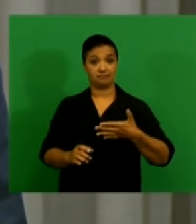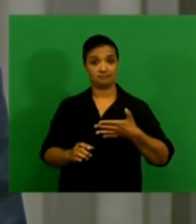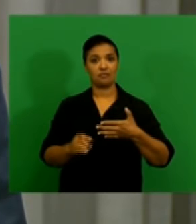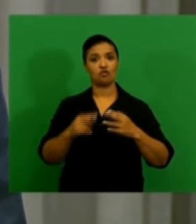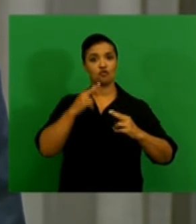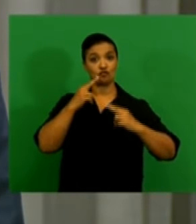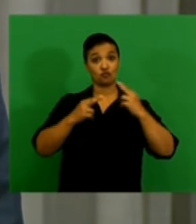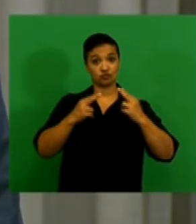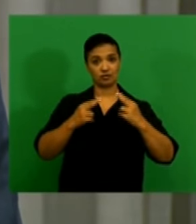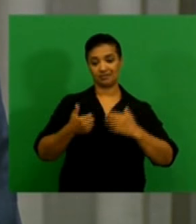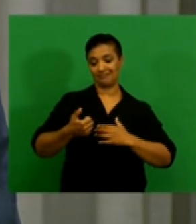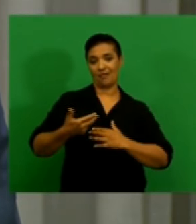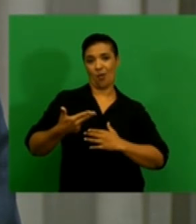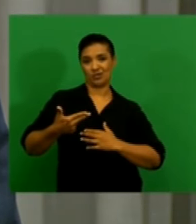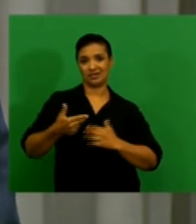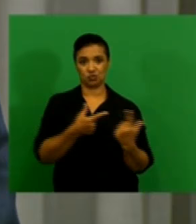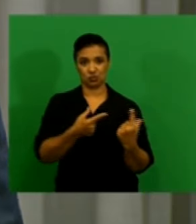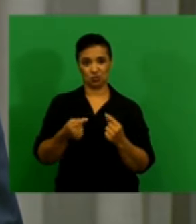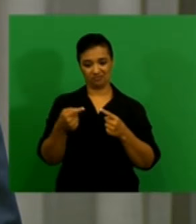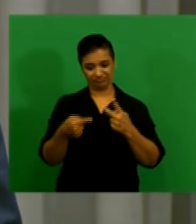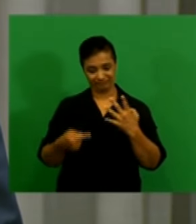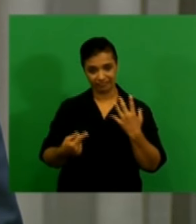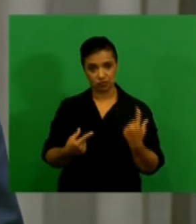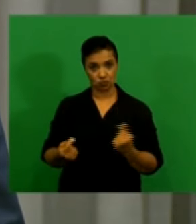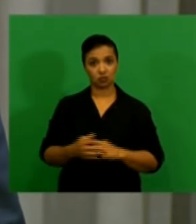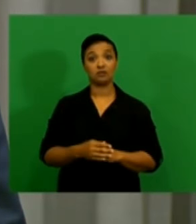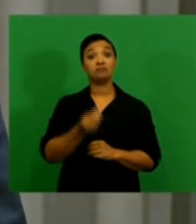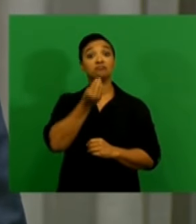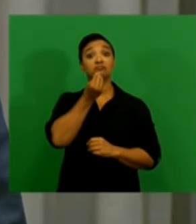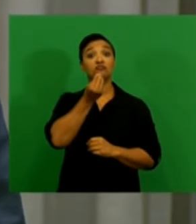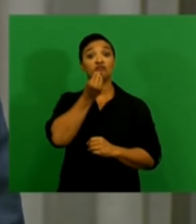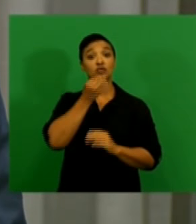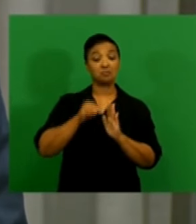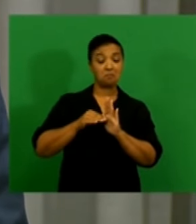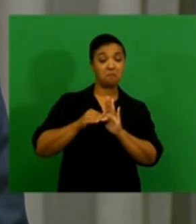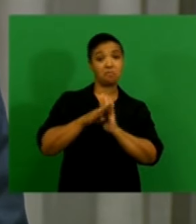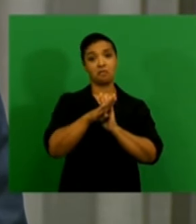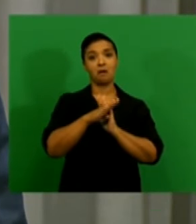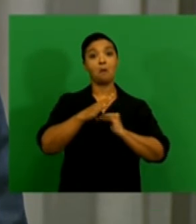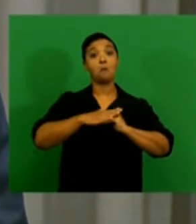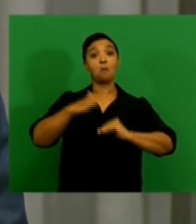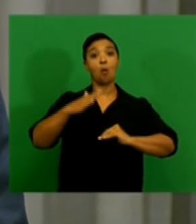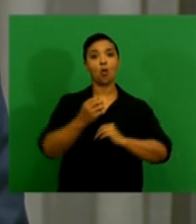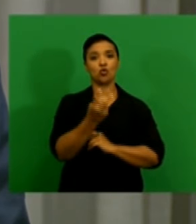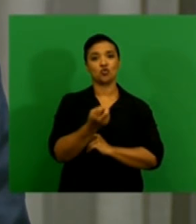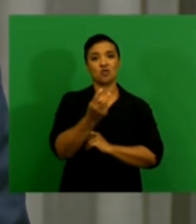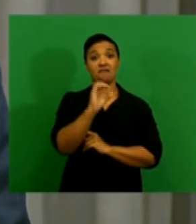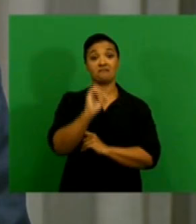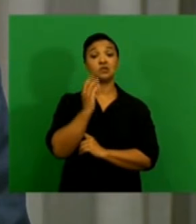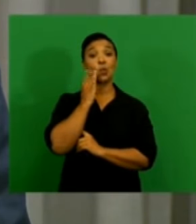restaurants and hotels. Food price inflation remained elevated at 12% in December,